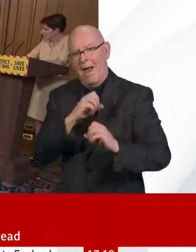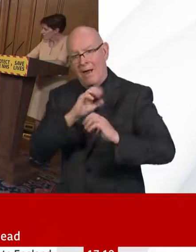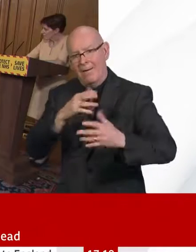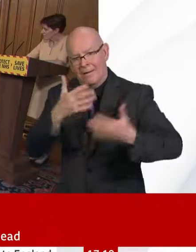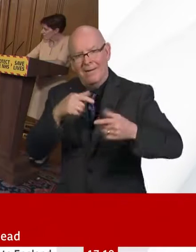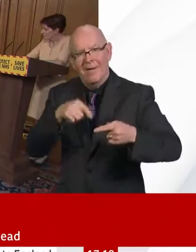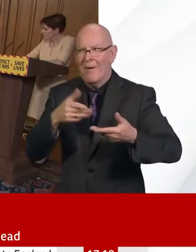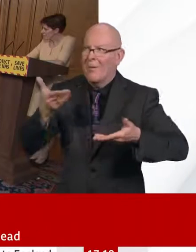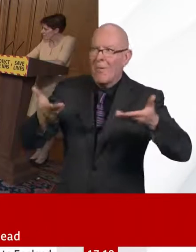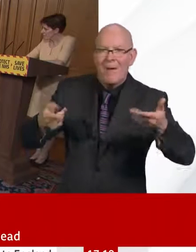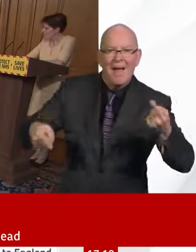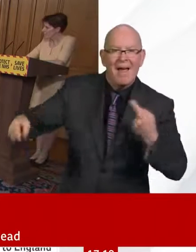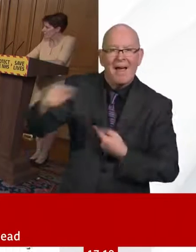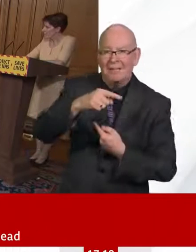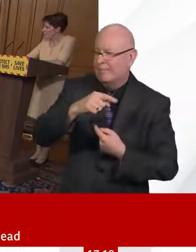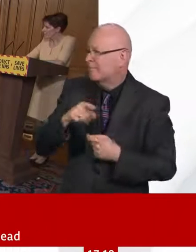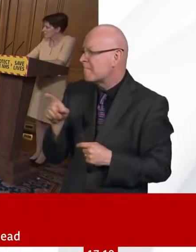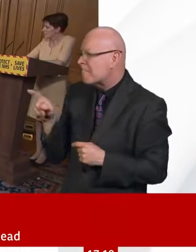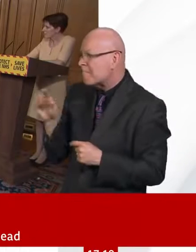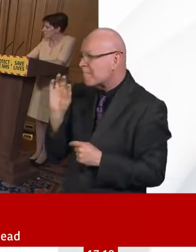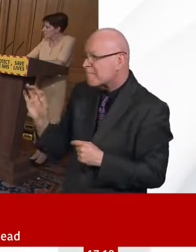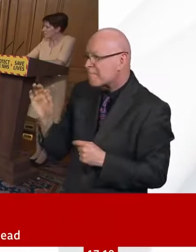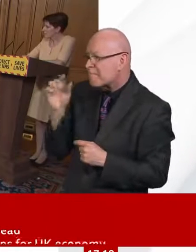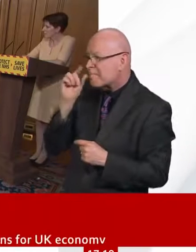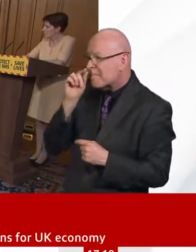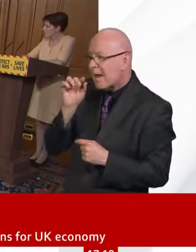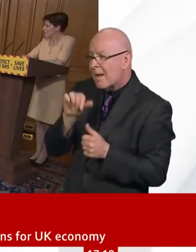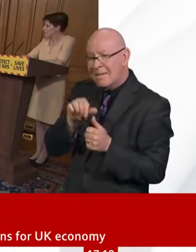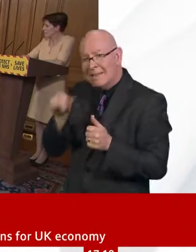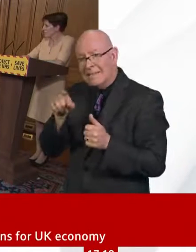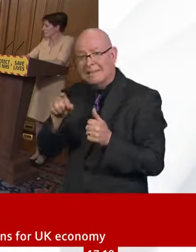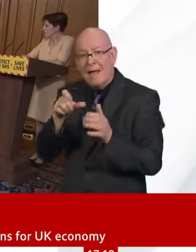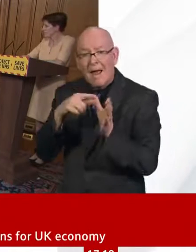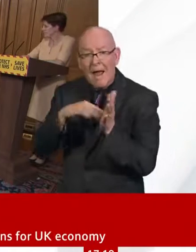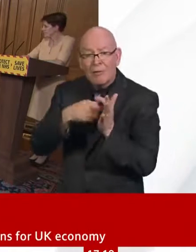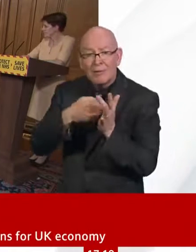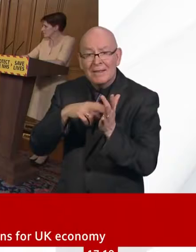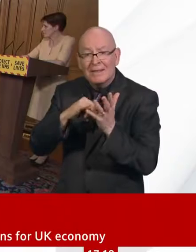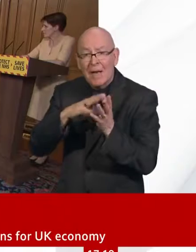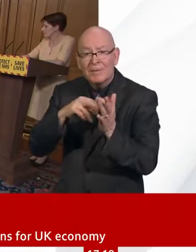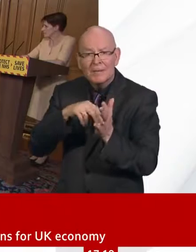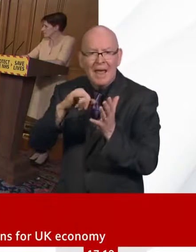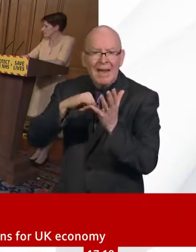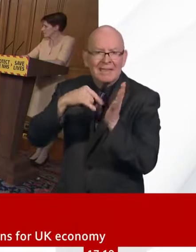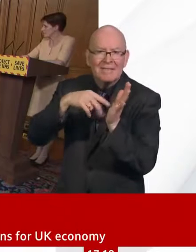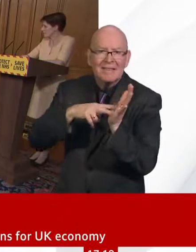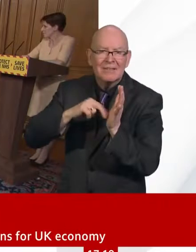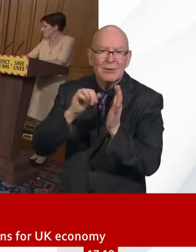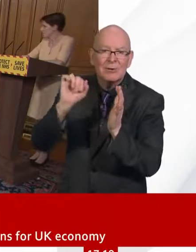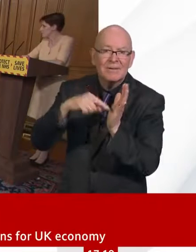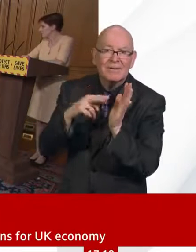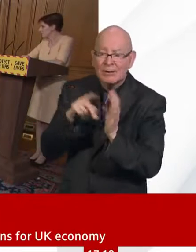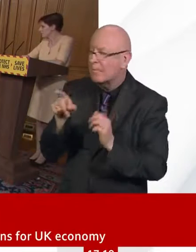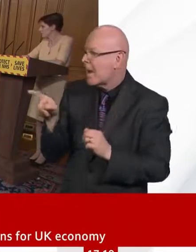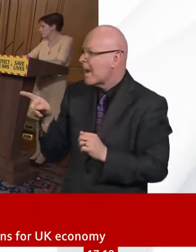aren't going to lose out on PPE because of reports companies have been told to prioritise NHS England. Could you please